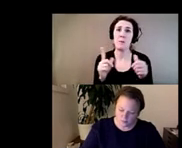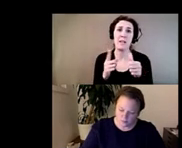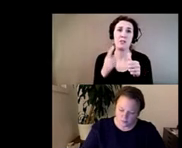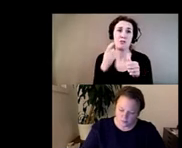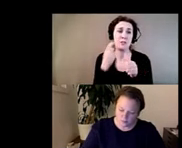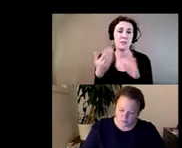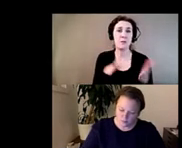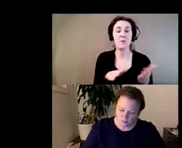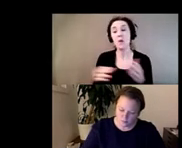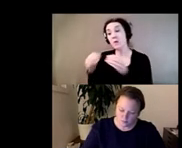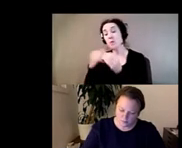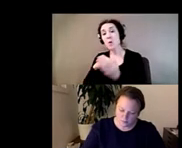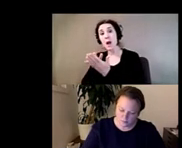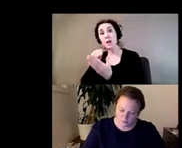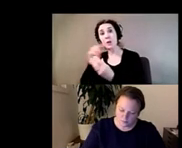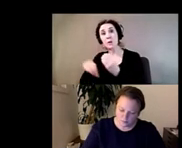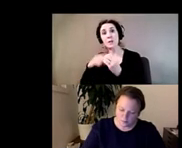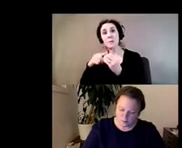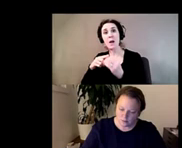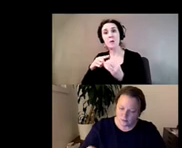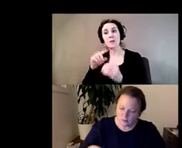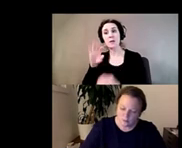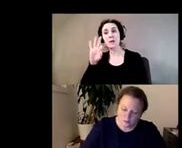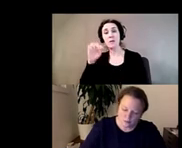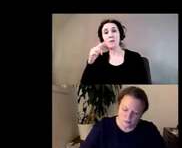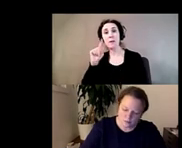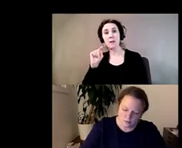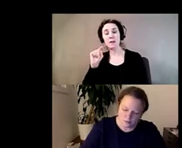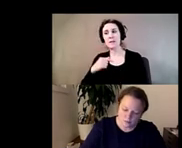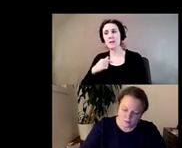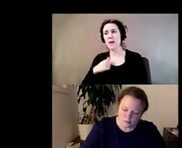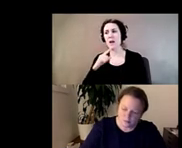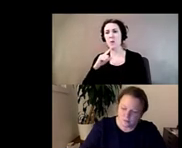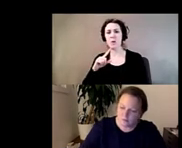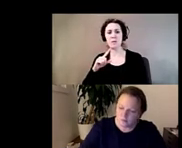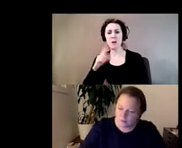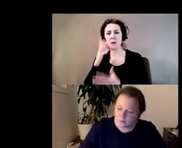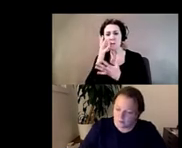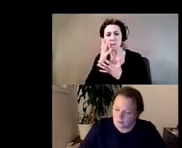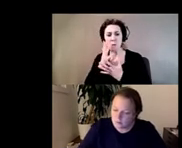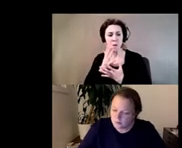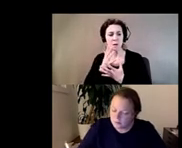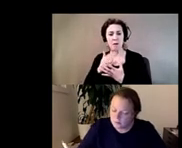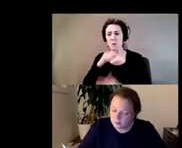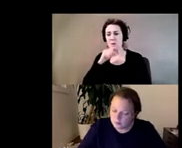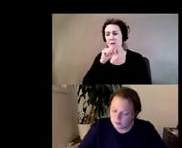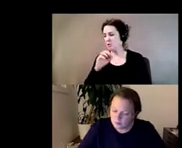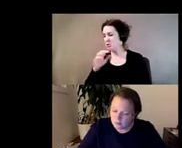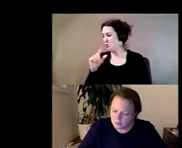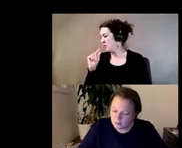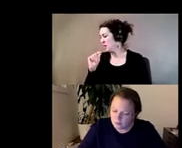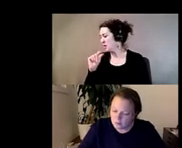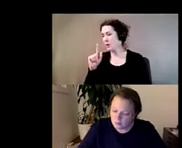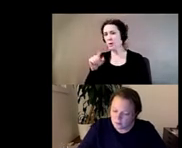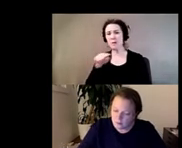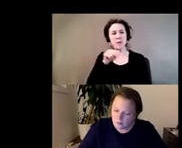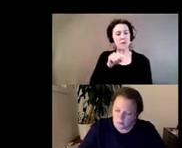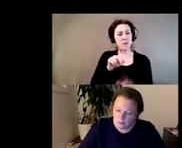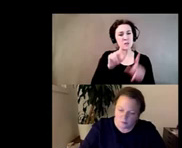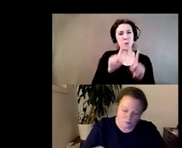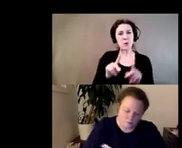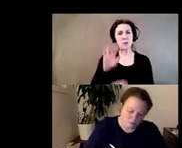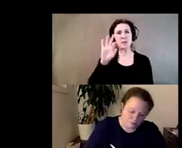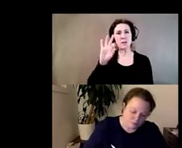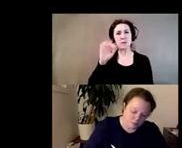about felix the more that i found myself mourning as a 19 20 21 year old that this person had somehow figured out how to you know break